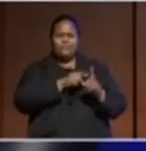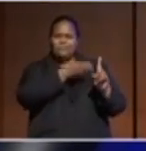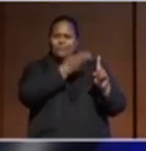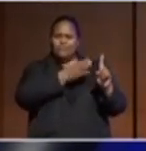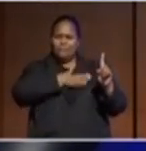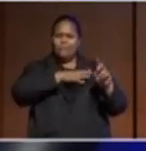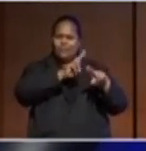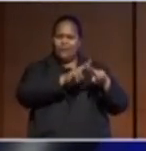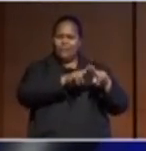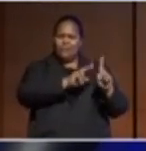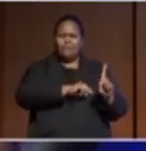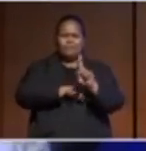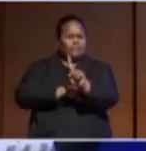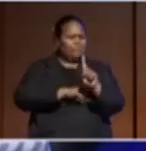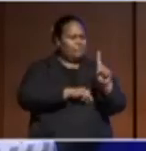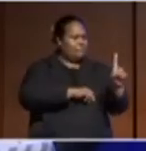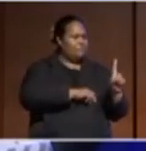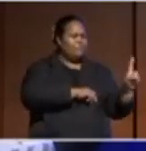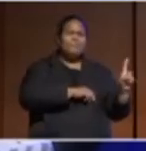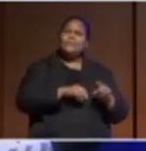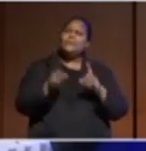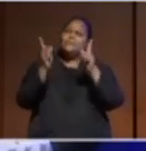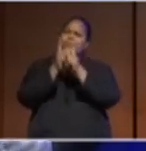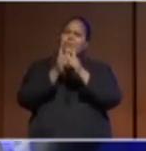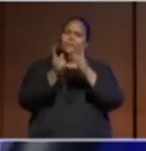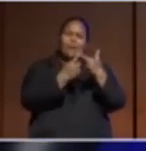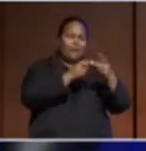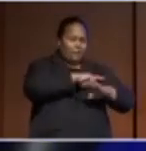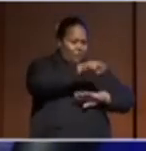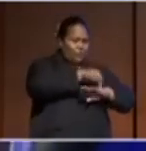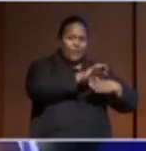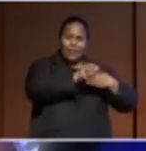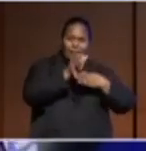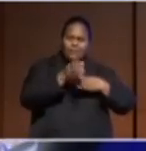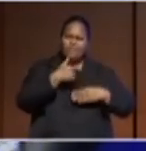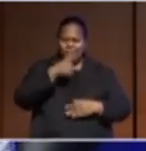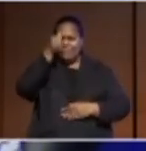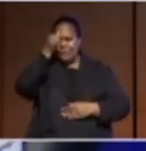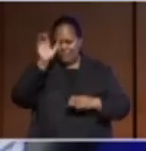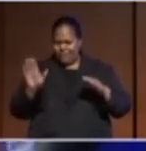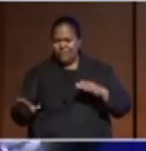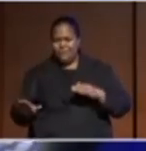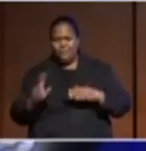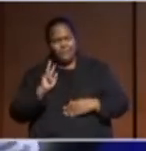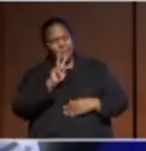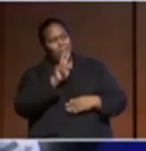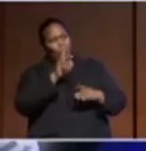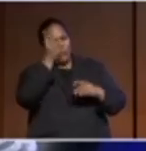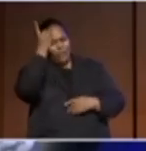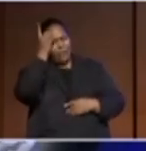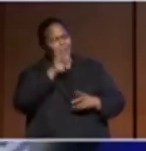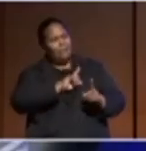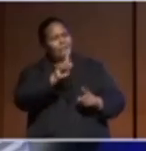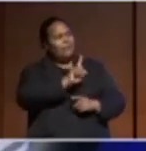having meetings with other leaders from the region. So, I knew that. I had a mother who was very active